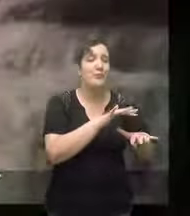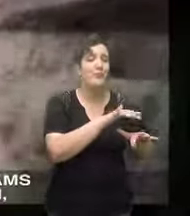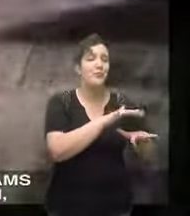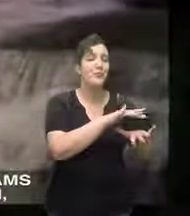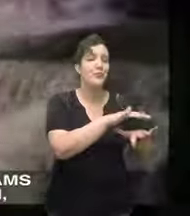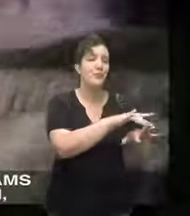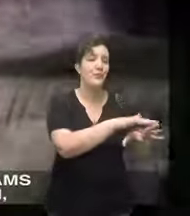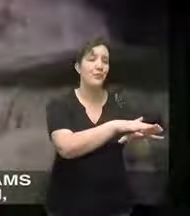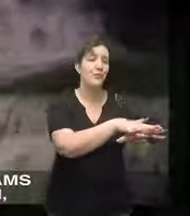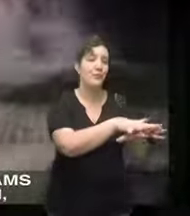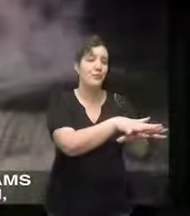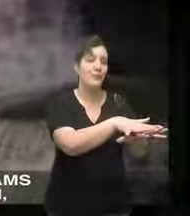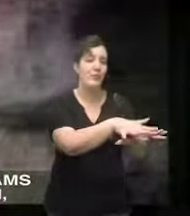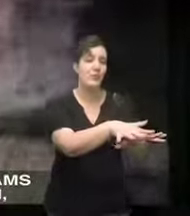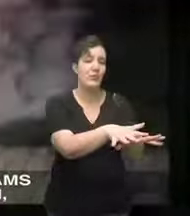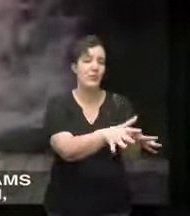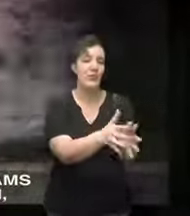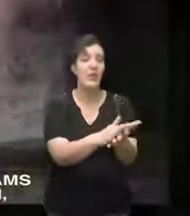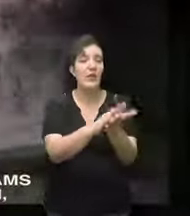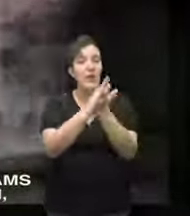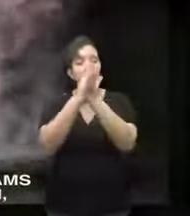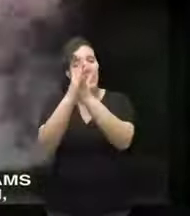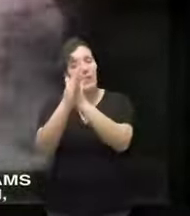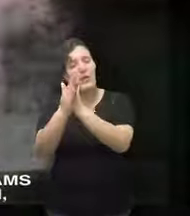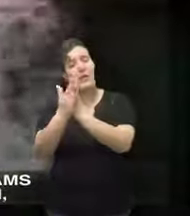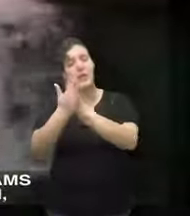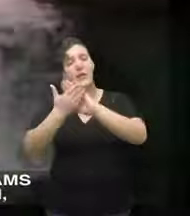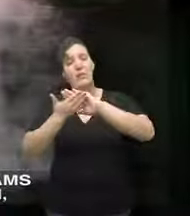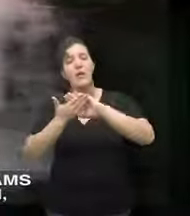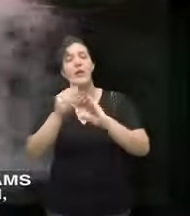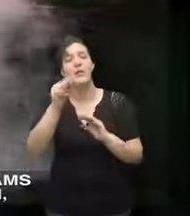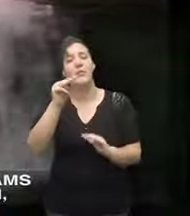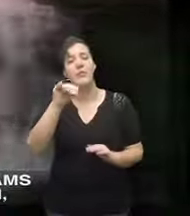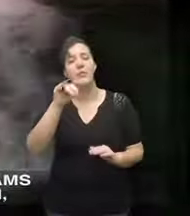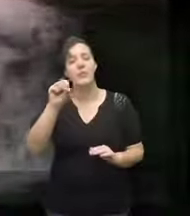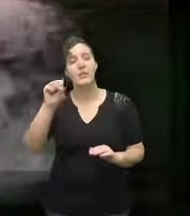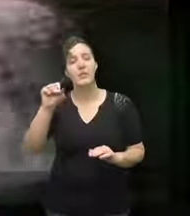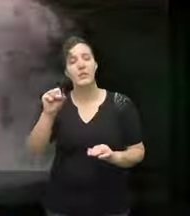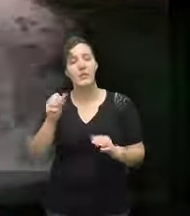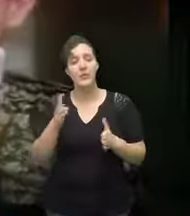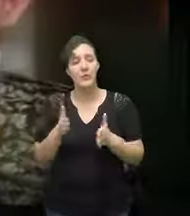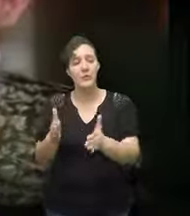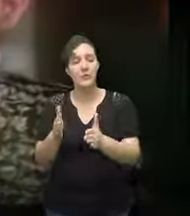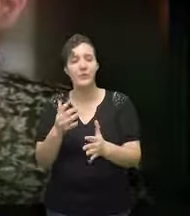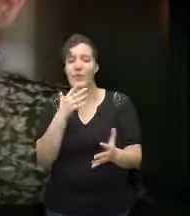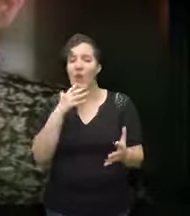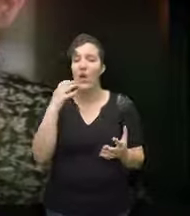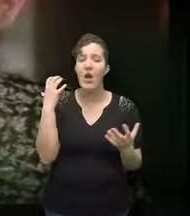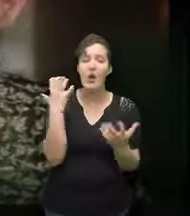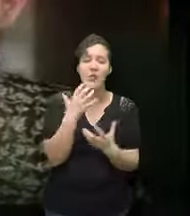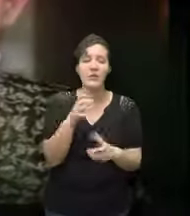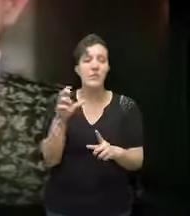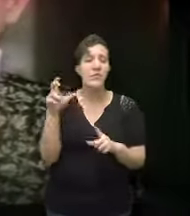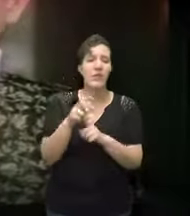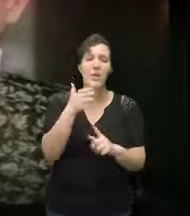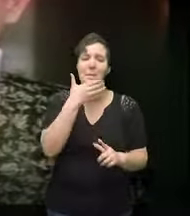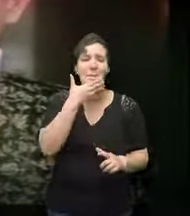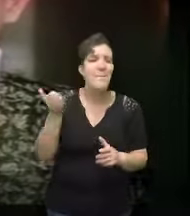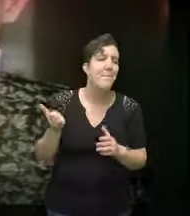there thousands of streams flow into the Mississippi that prints of rivers